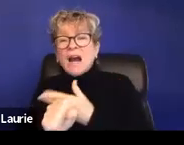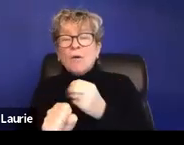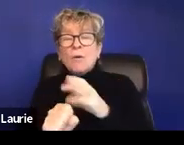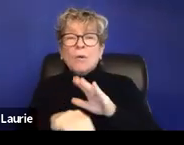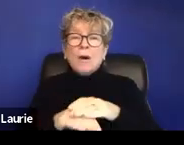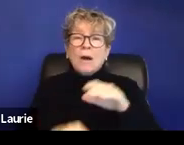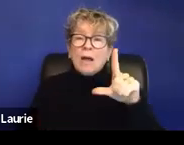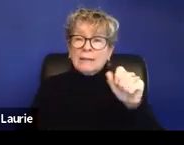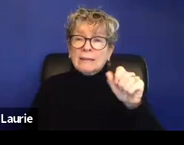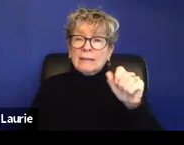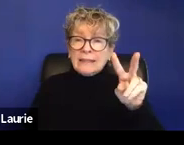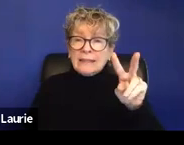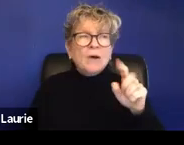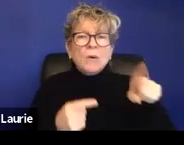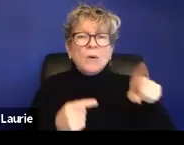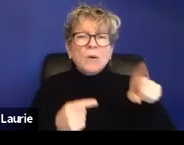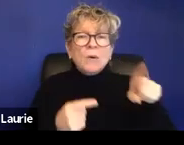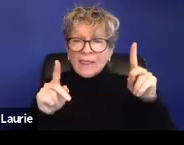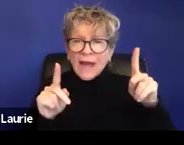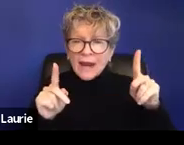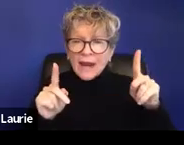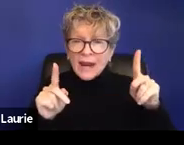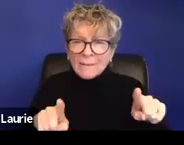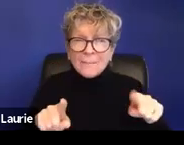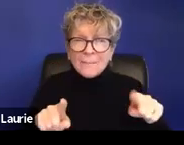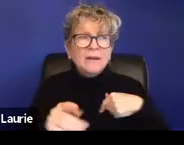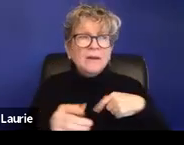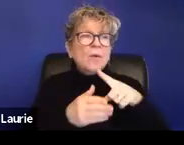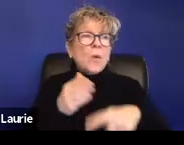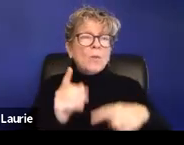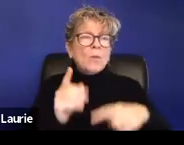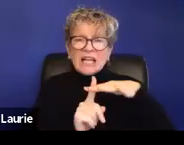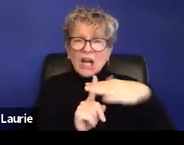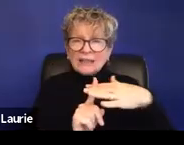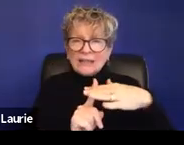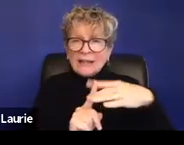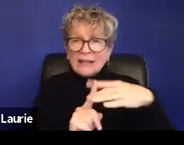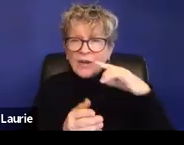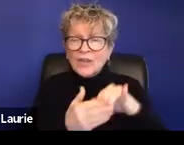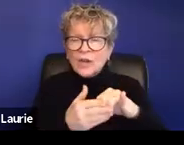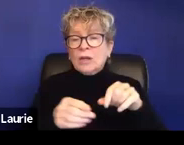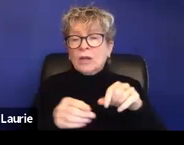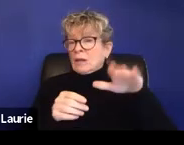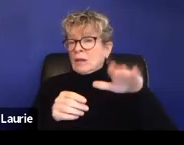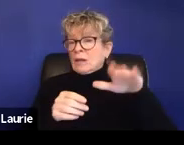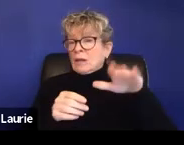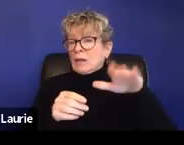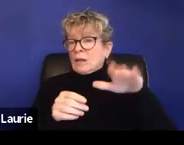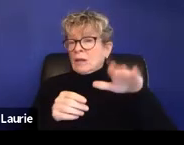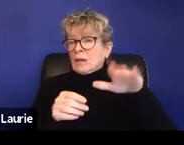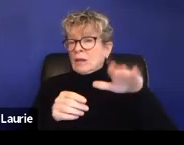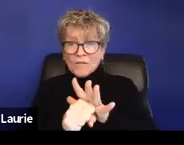when did that happen? Under what context did that happen? For example, in COVID-19, during COVID,